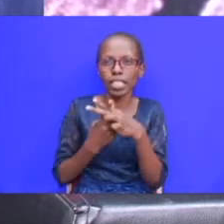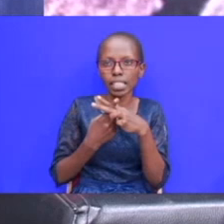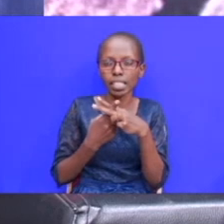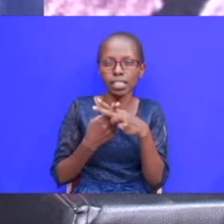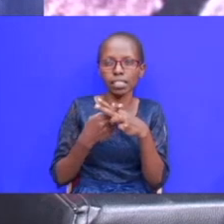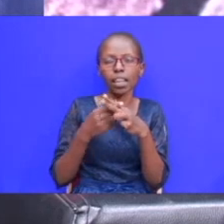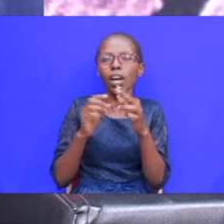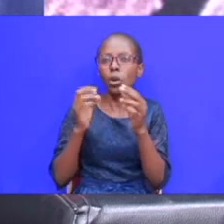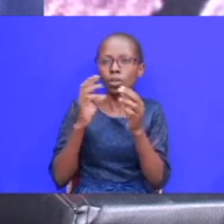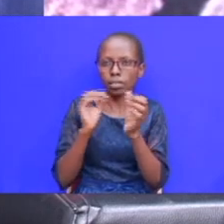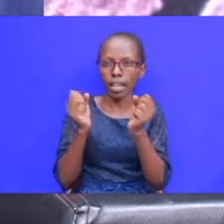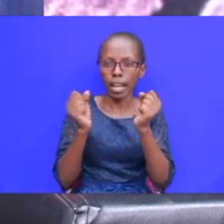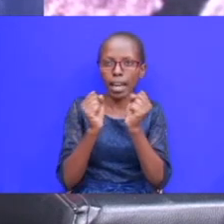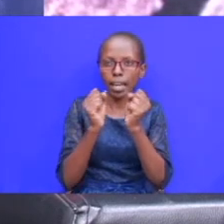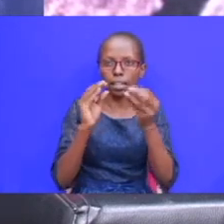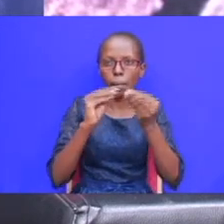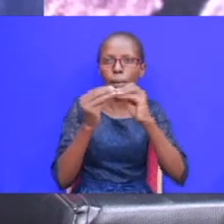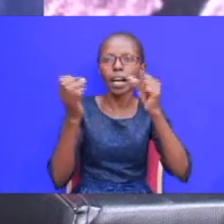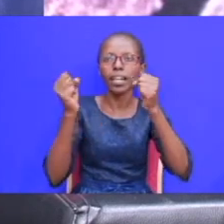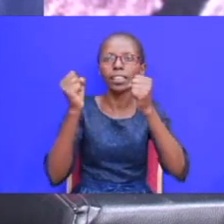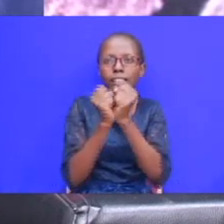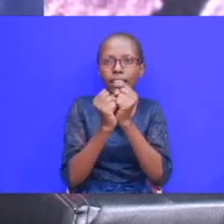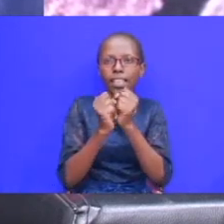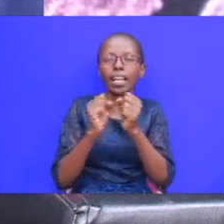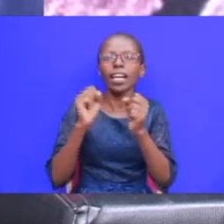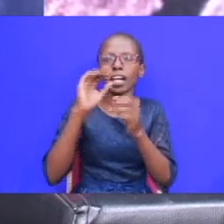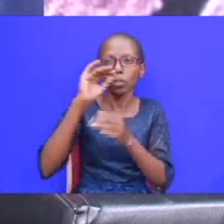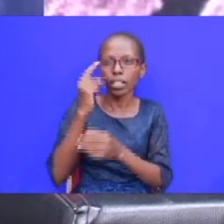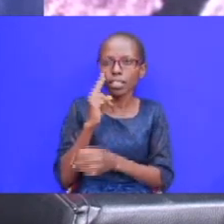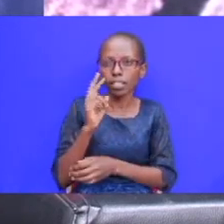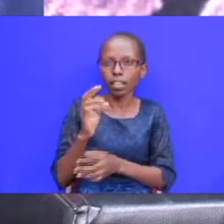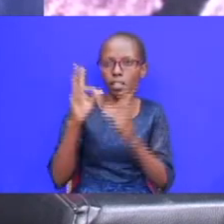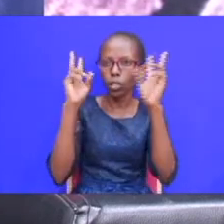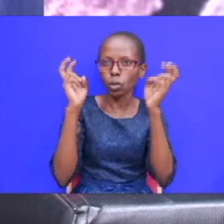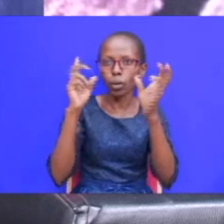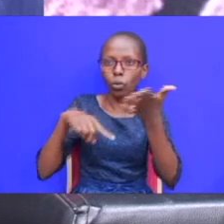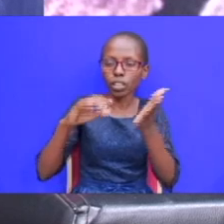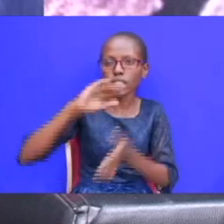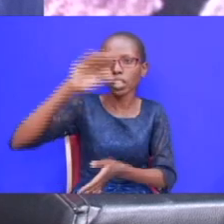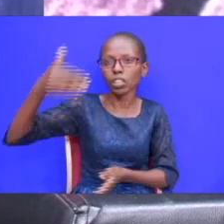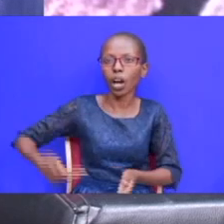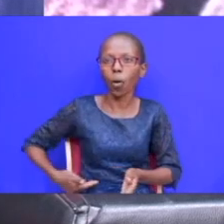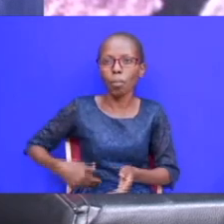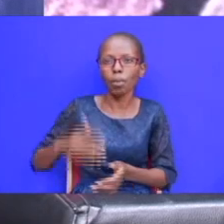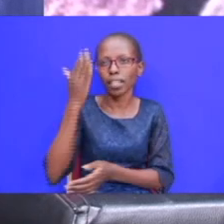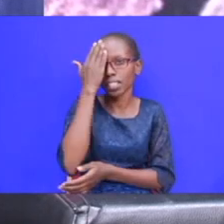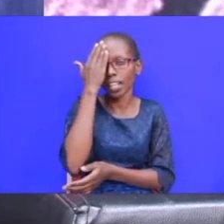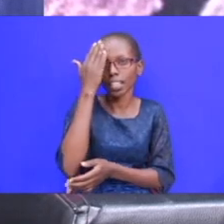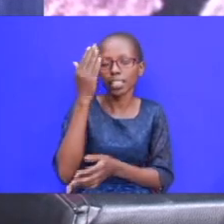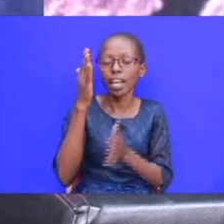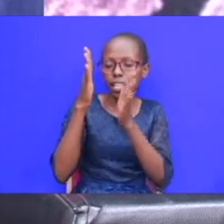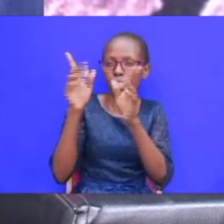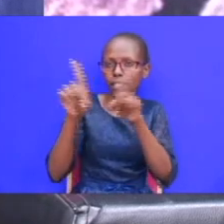number 10 and we are looking at jacob israel he's same person different different uh